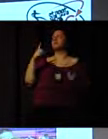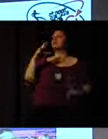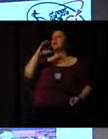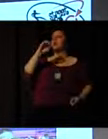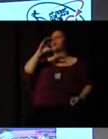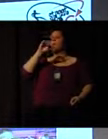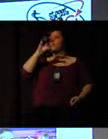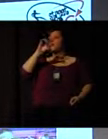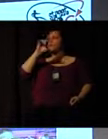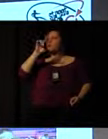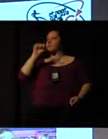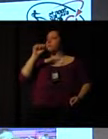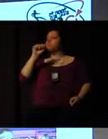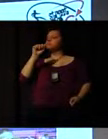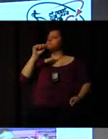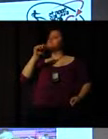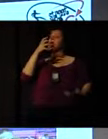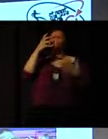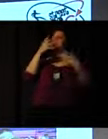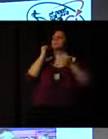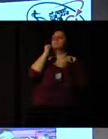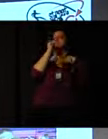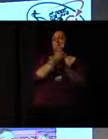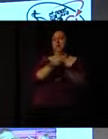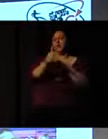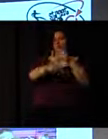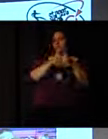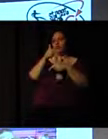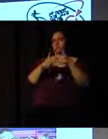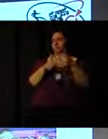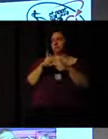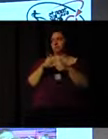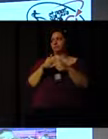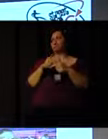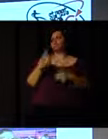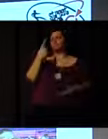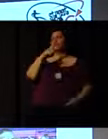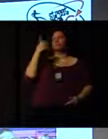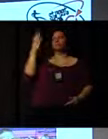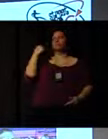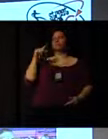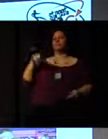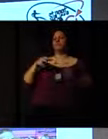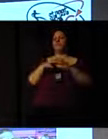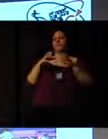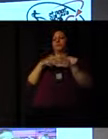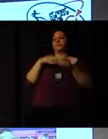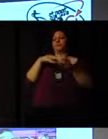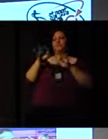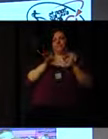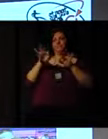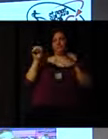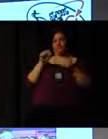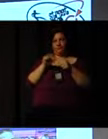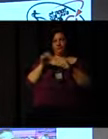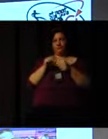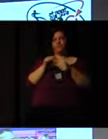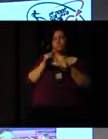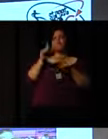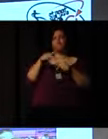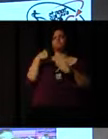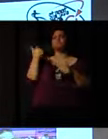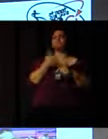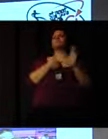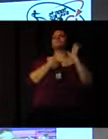And sort of the last thing we did as an organization, we were really conscious that although London 2012